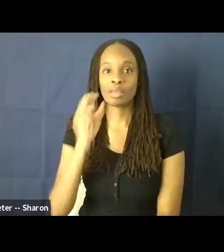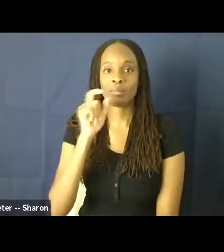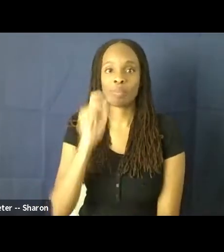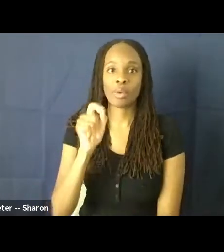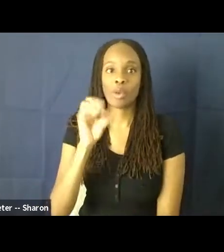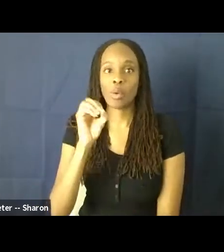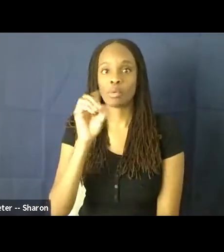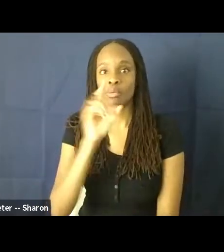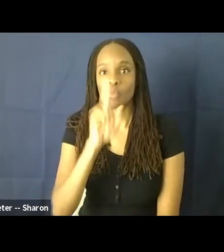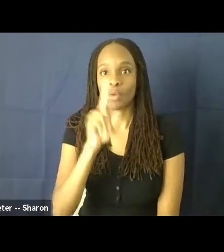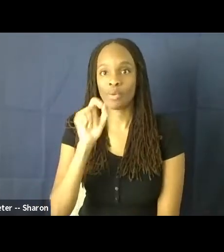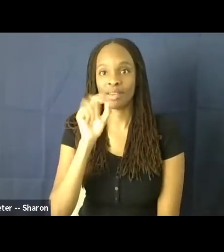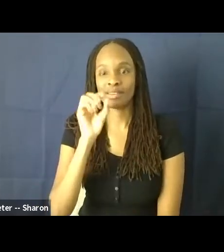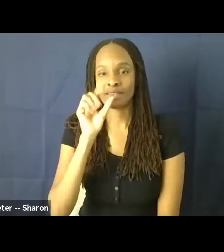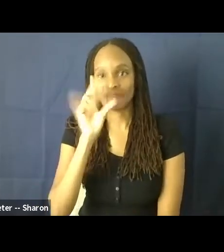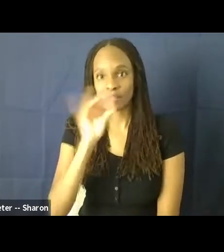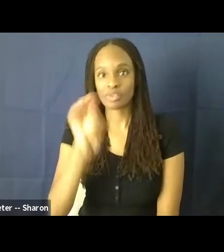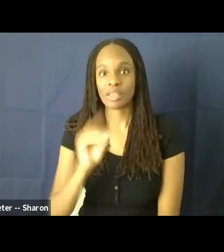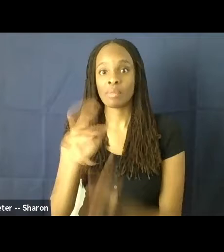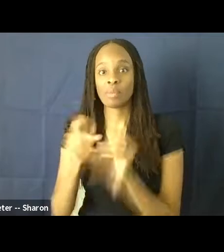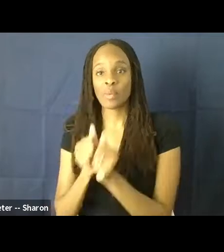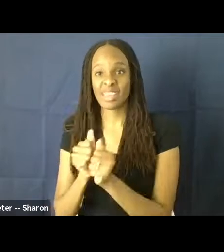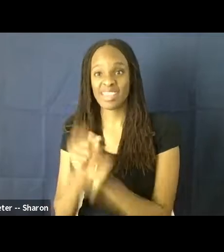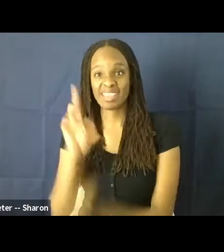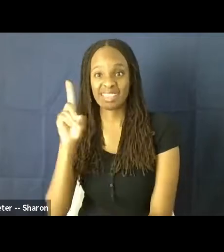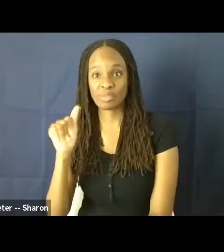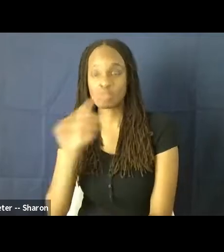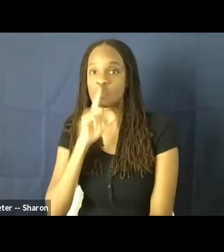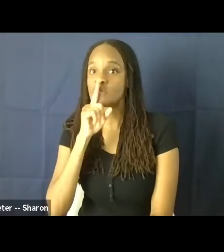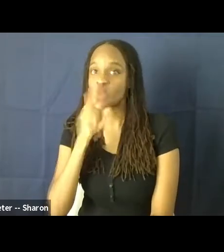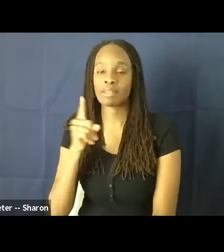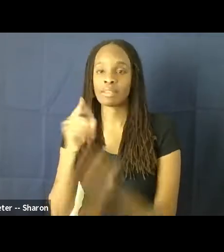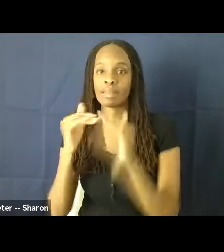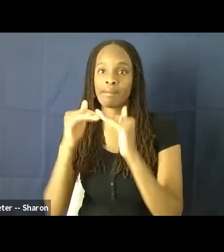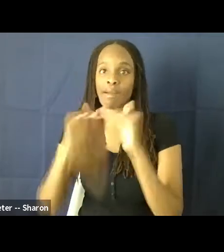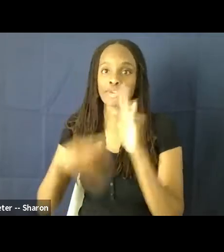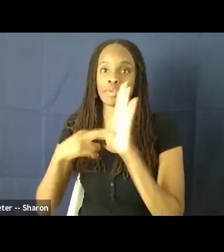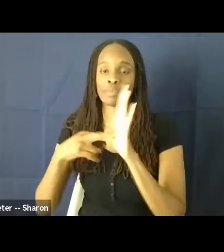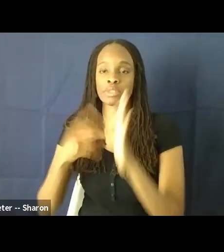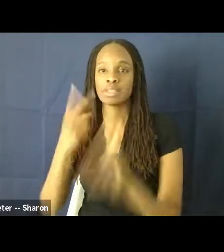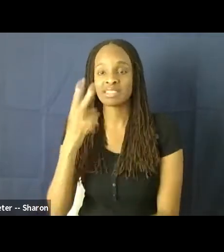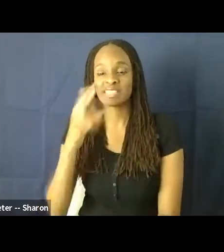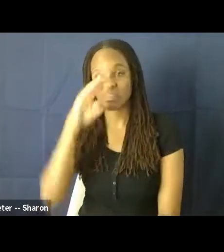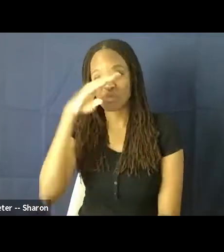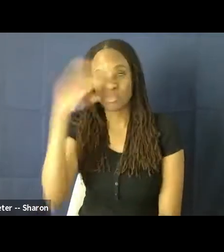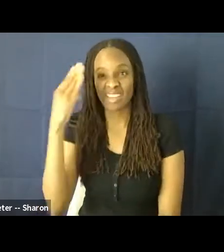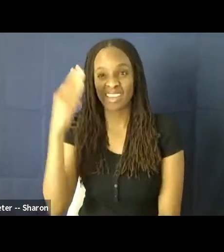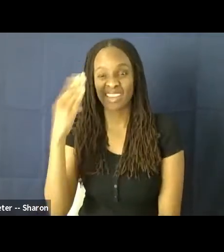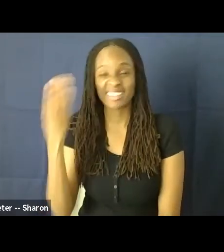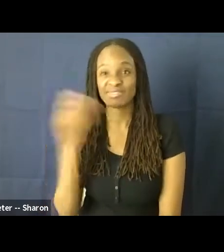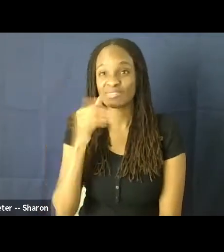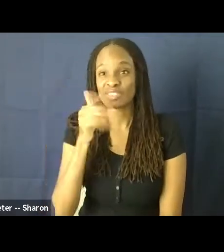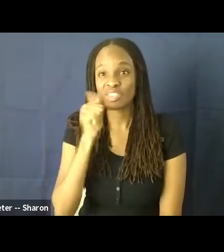also people with disabilities are far underrepresented. We see black female characters are not even 1% of